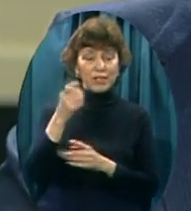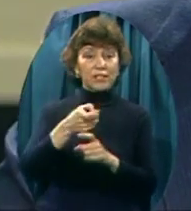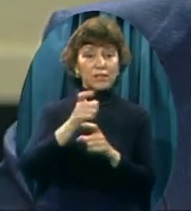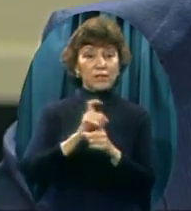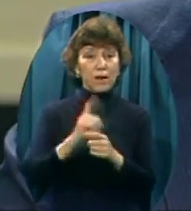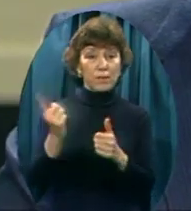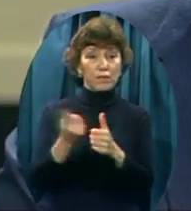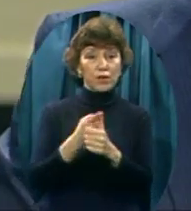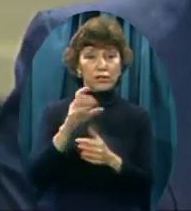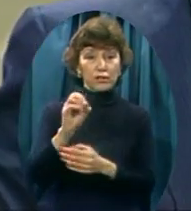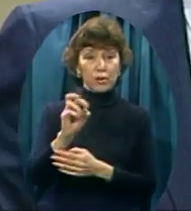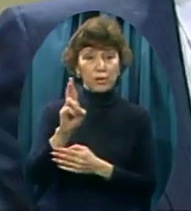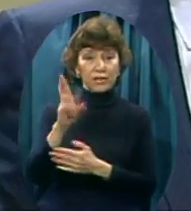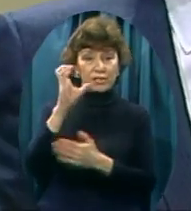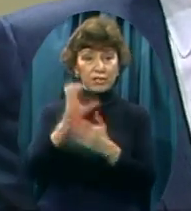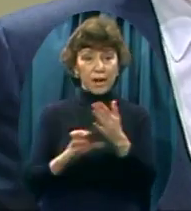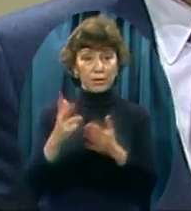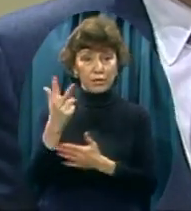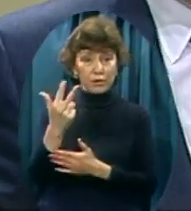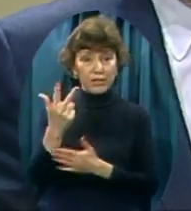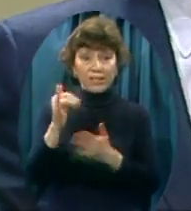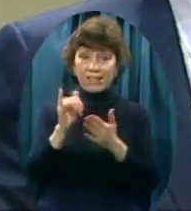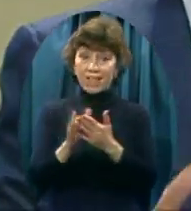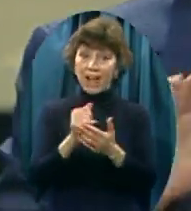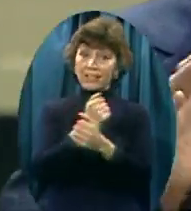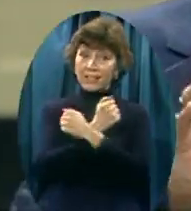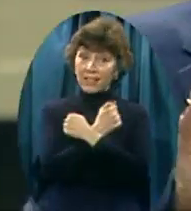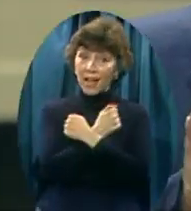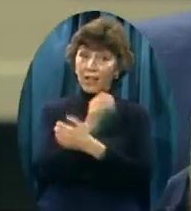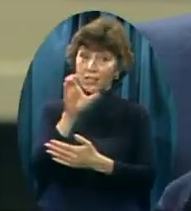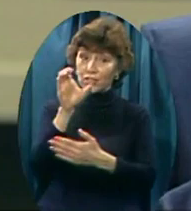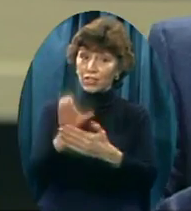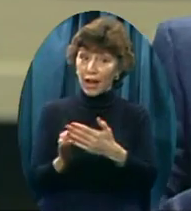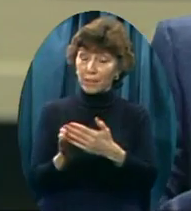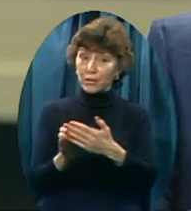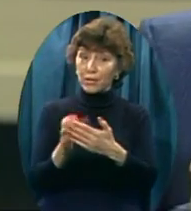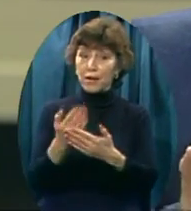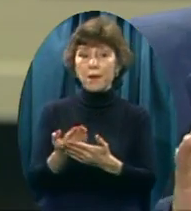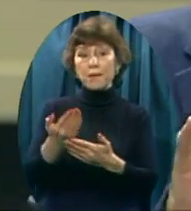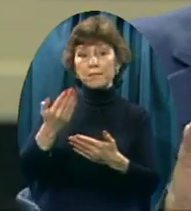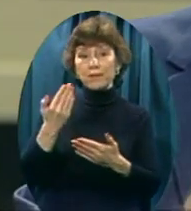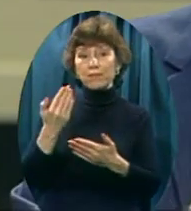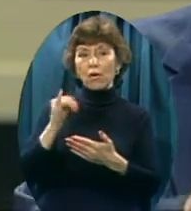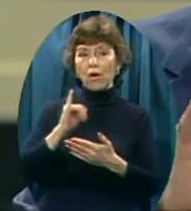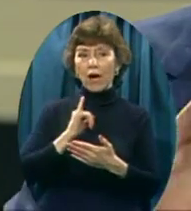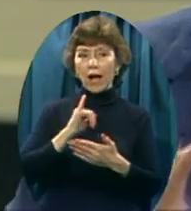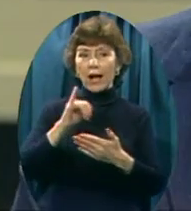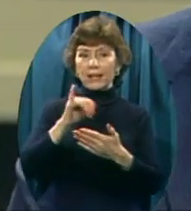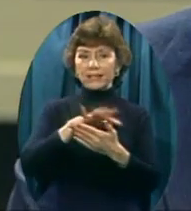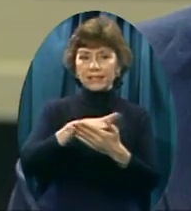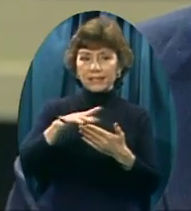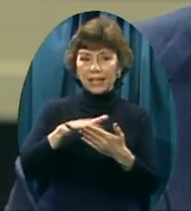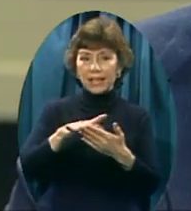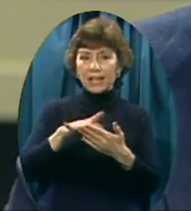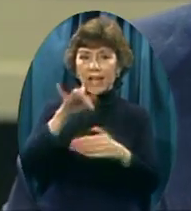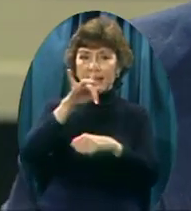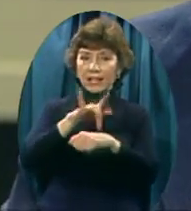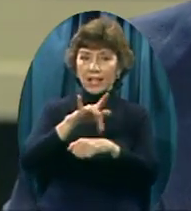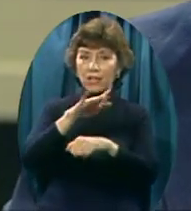The love chapter And before we go Into that Chapter And touch Most of the verses